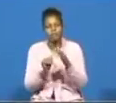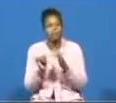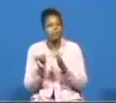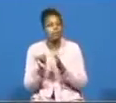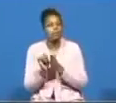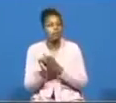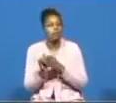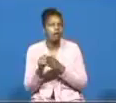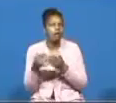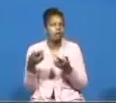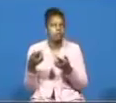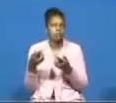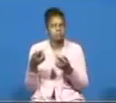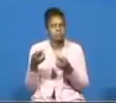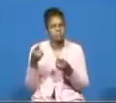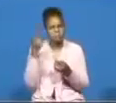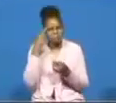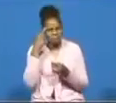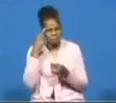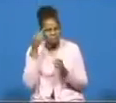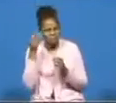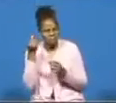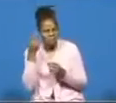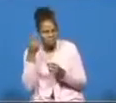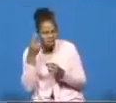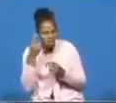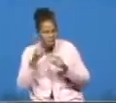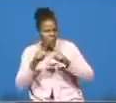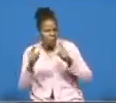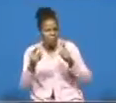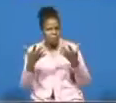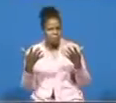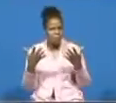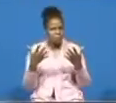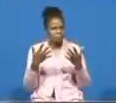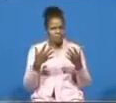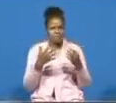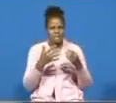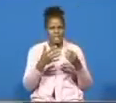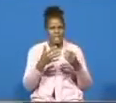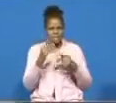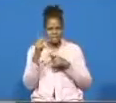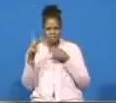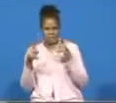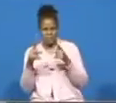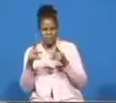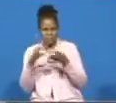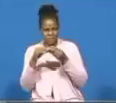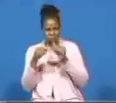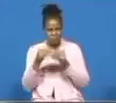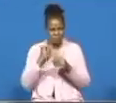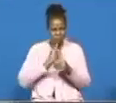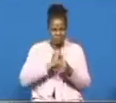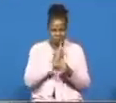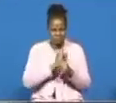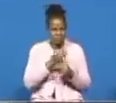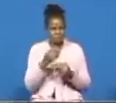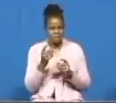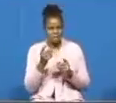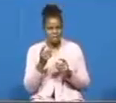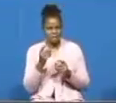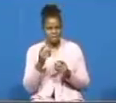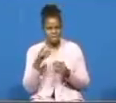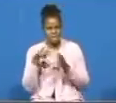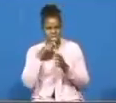somehow kind of make a little sense but the people are getting snake bite and uh uh the remedy for snake